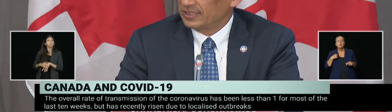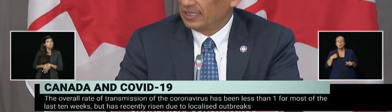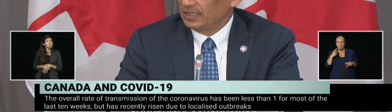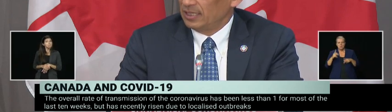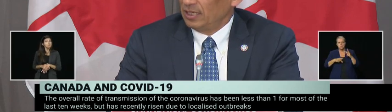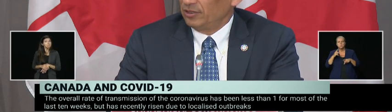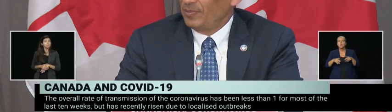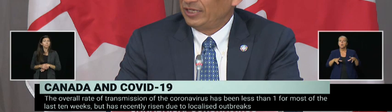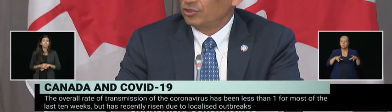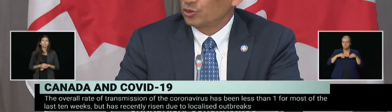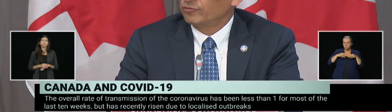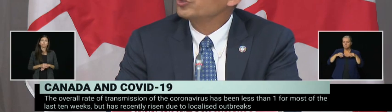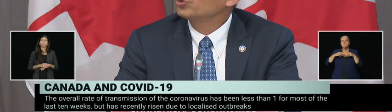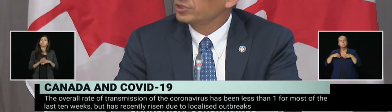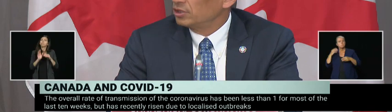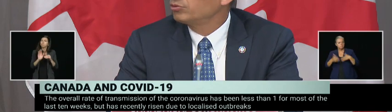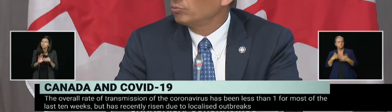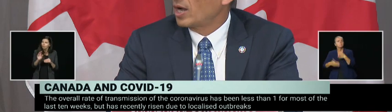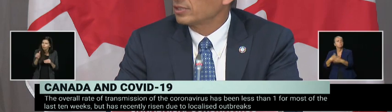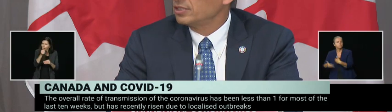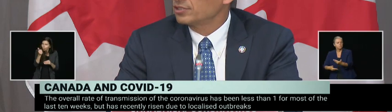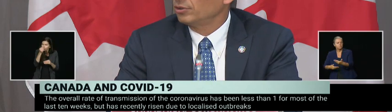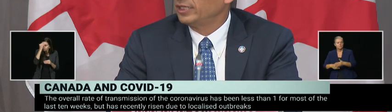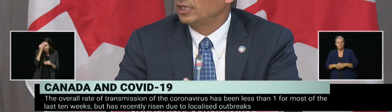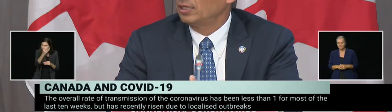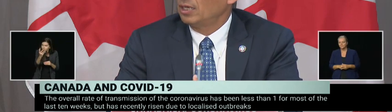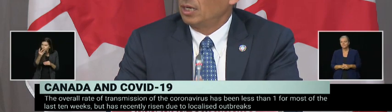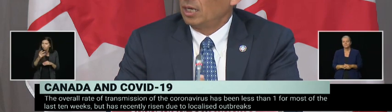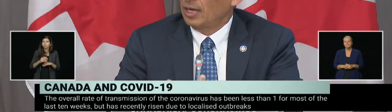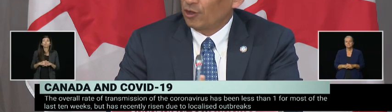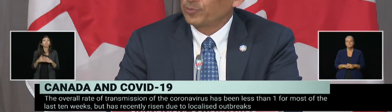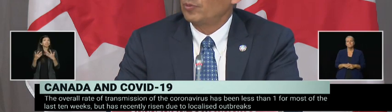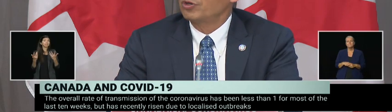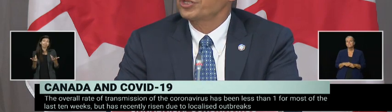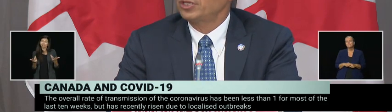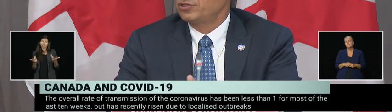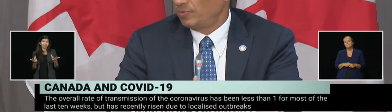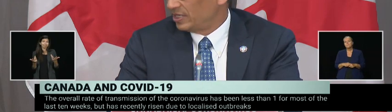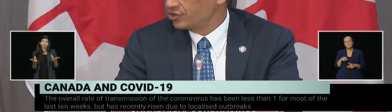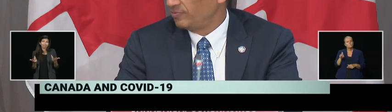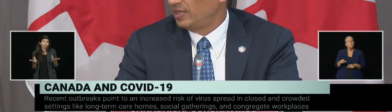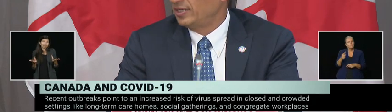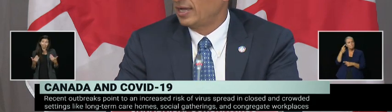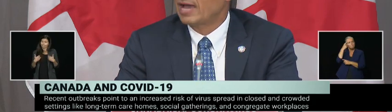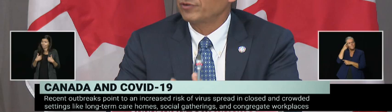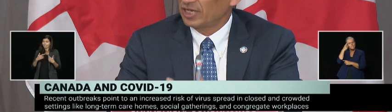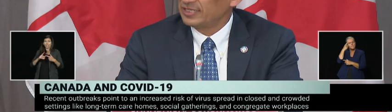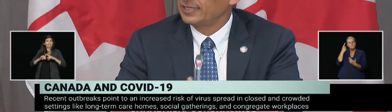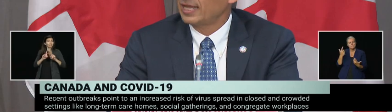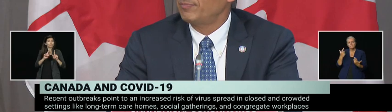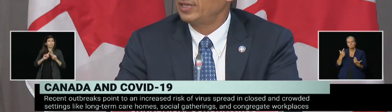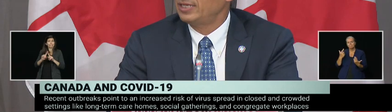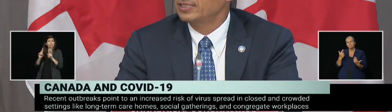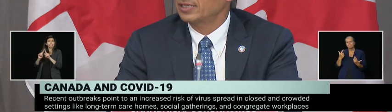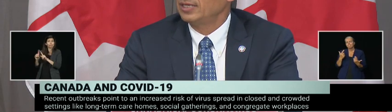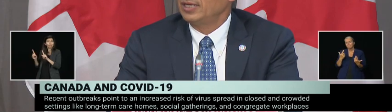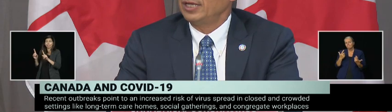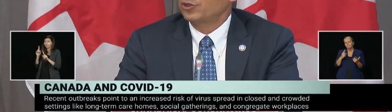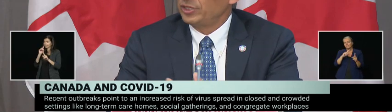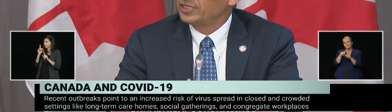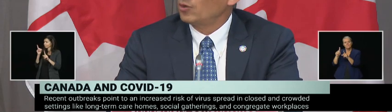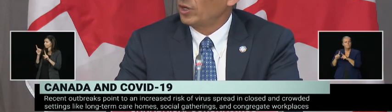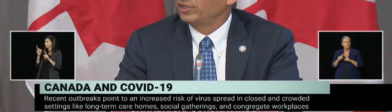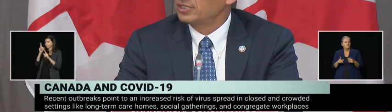into account is that there are many sort of tools in the toolbox, and certainly health promotion, as you mentioned, maybe advertising campaigns,